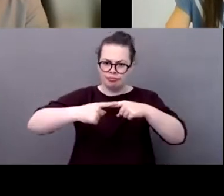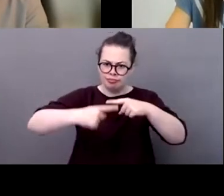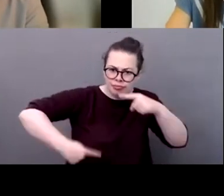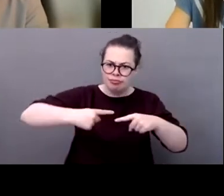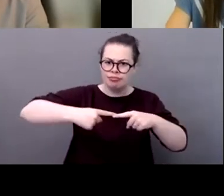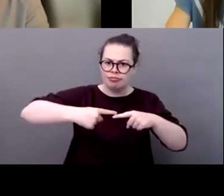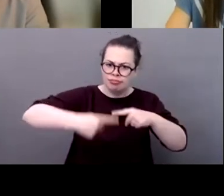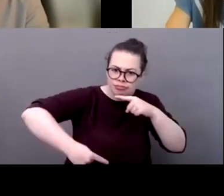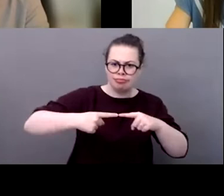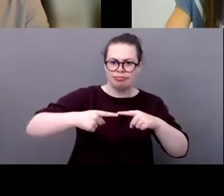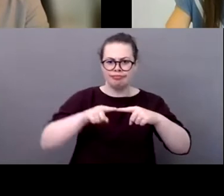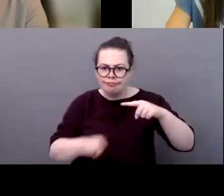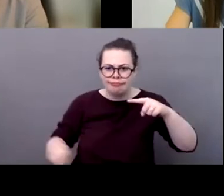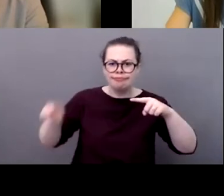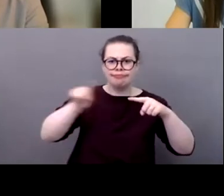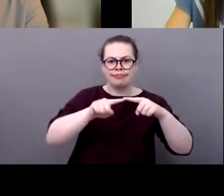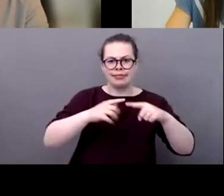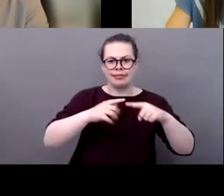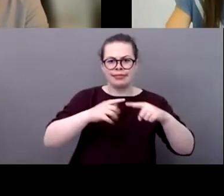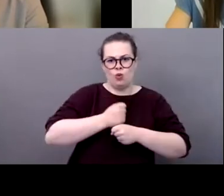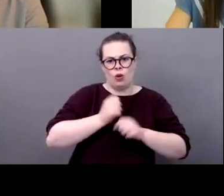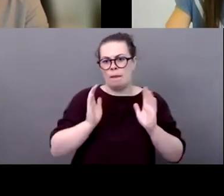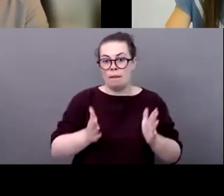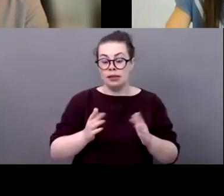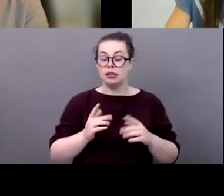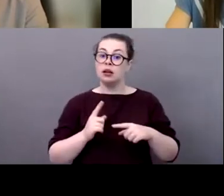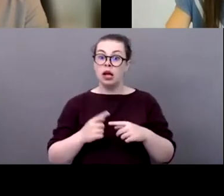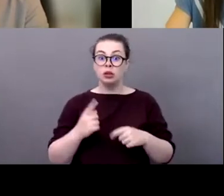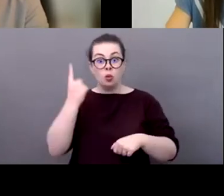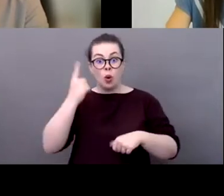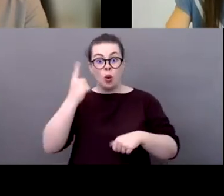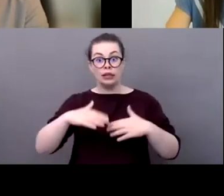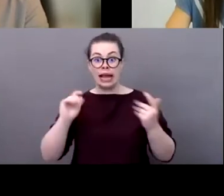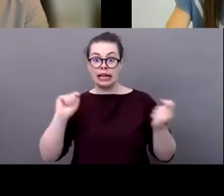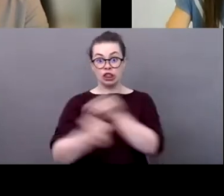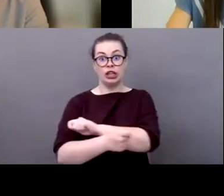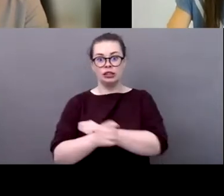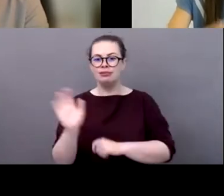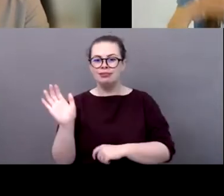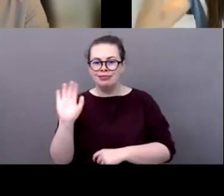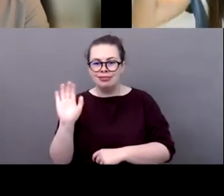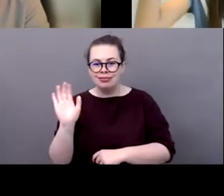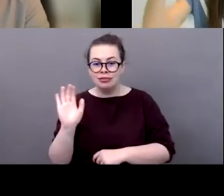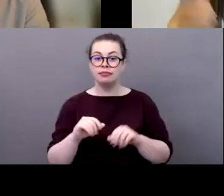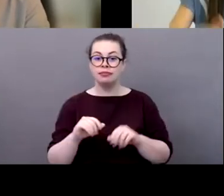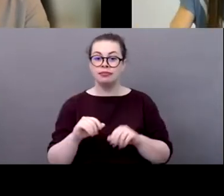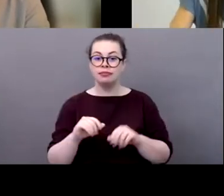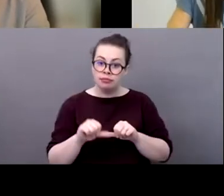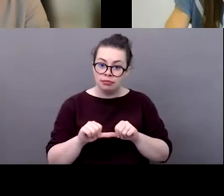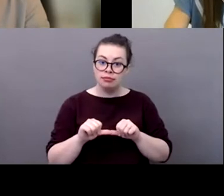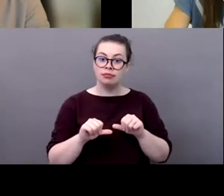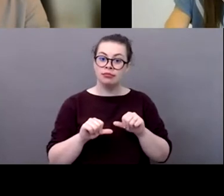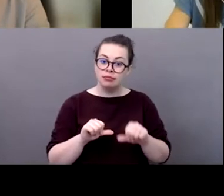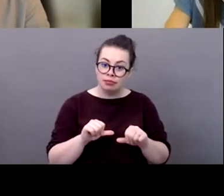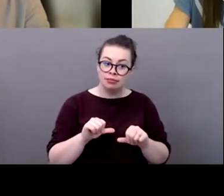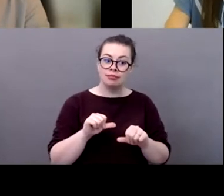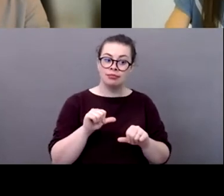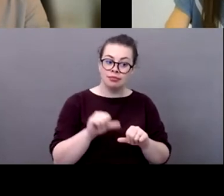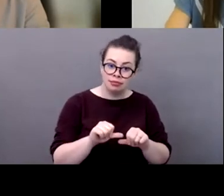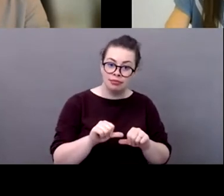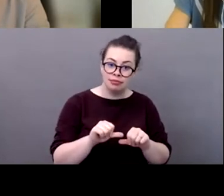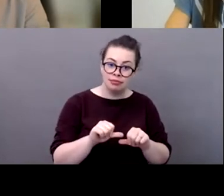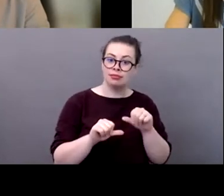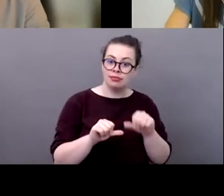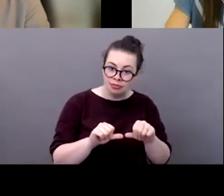do and do it step by step uh don't try to attack the far away objectives